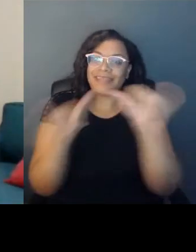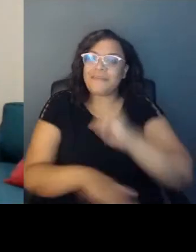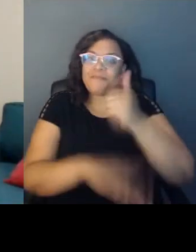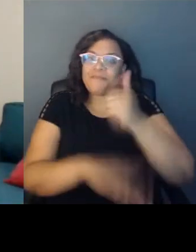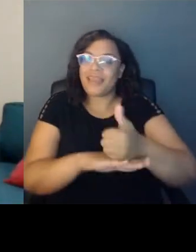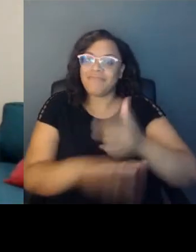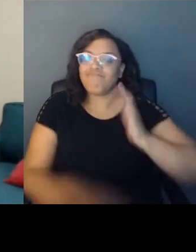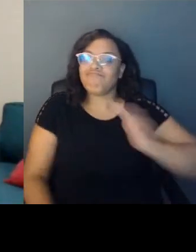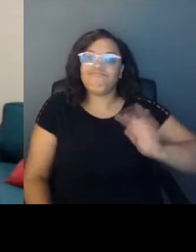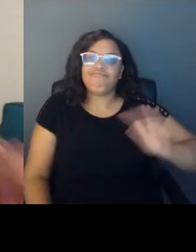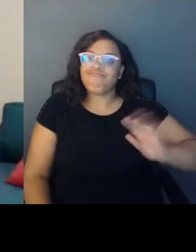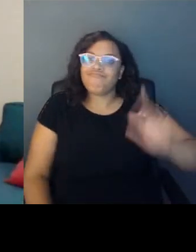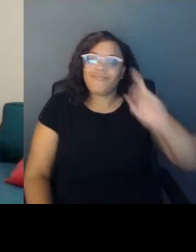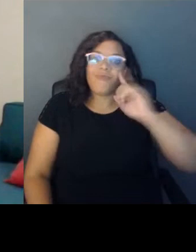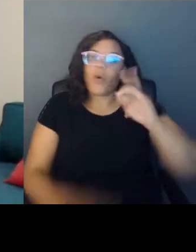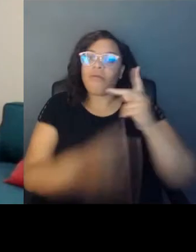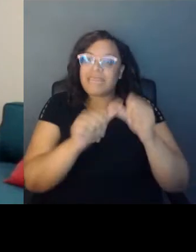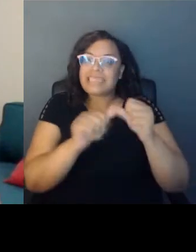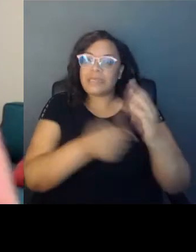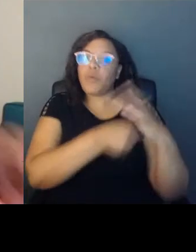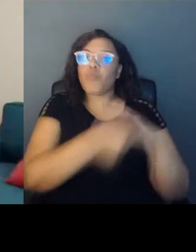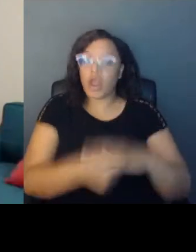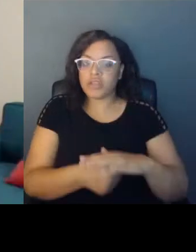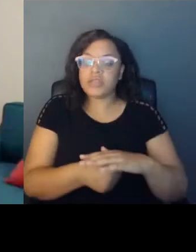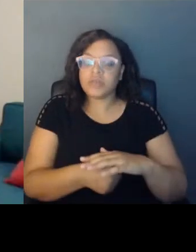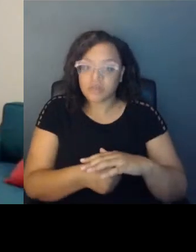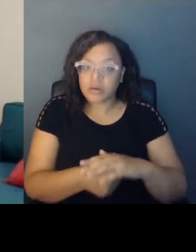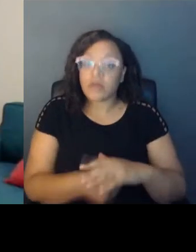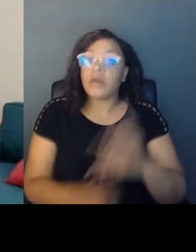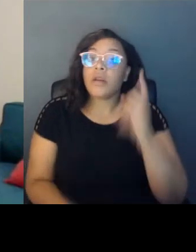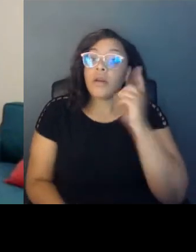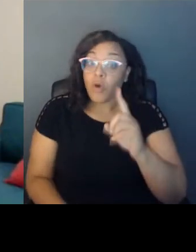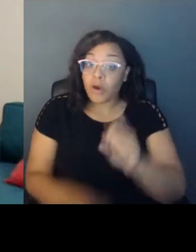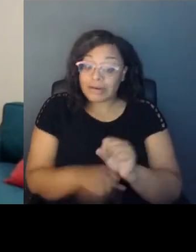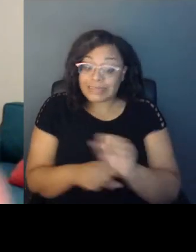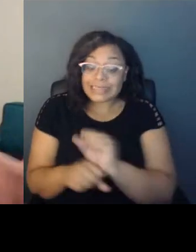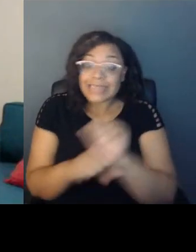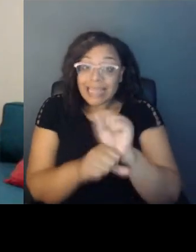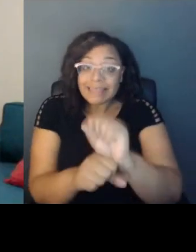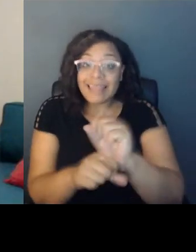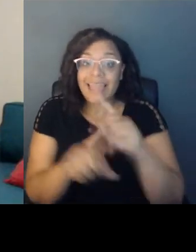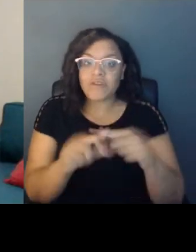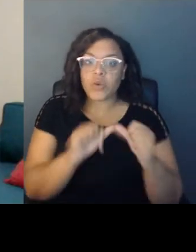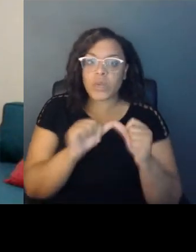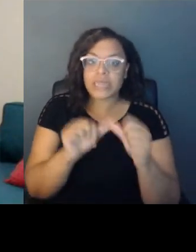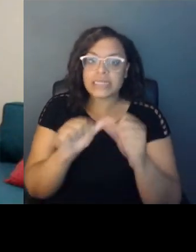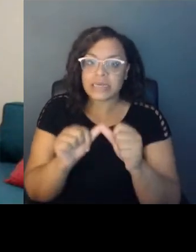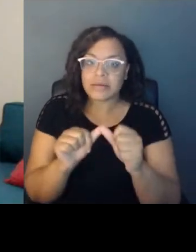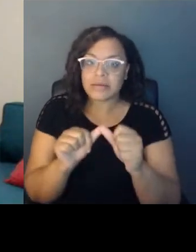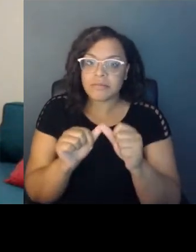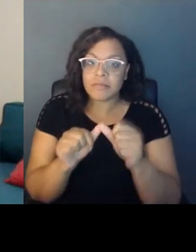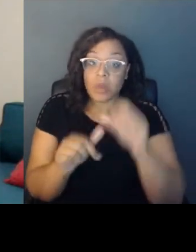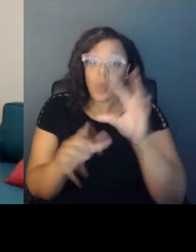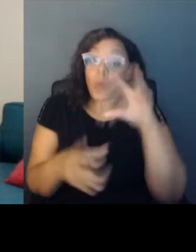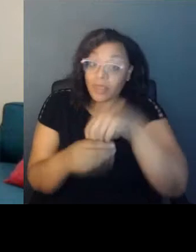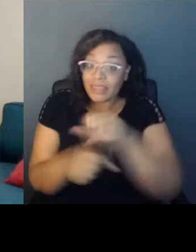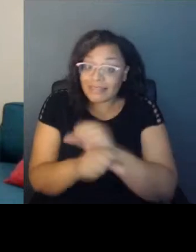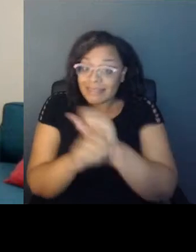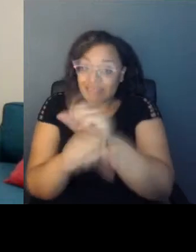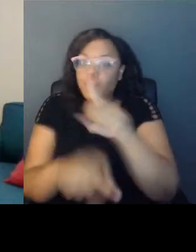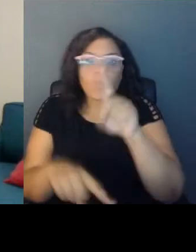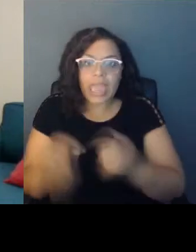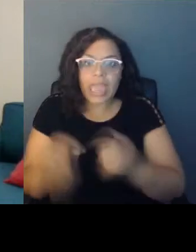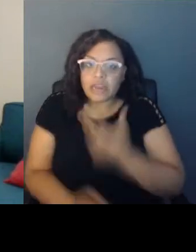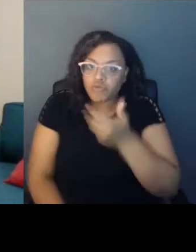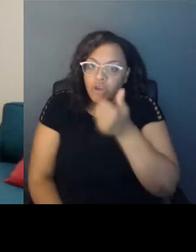In order to survive enslavement, you could not express yourself. You could not say that you had feelings. You could not complain.